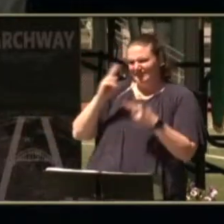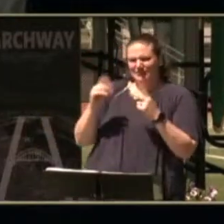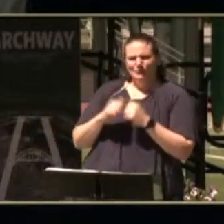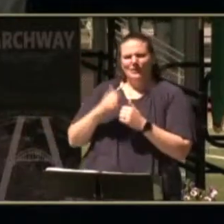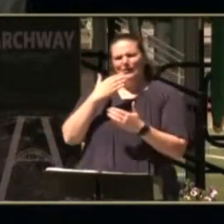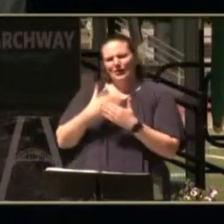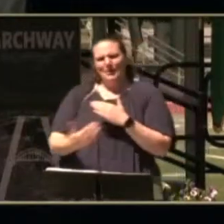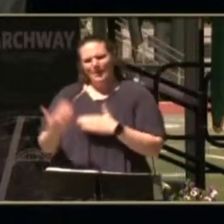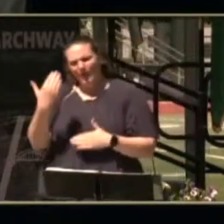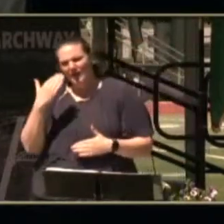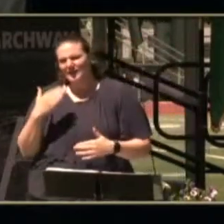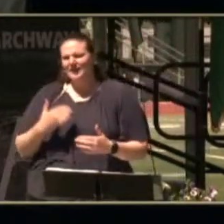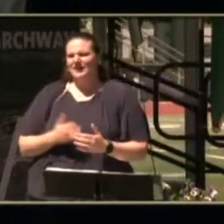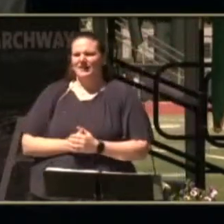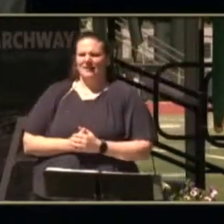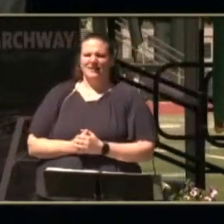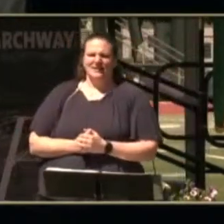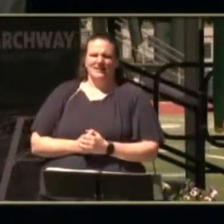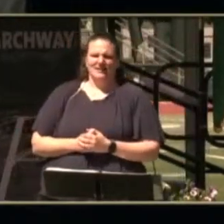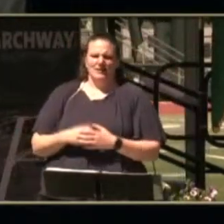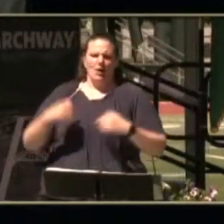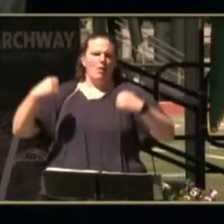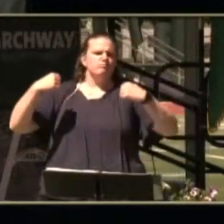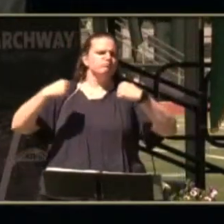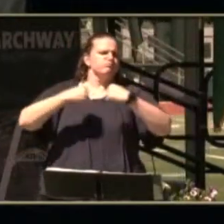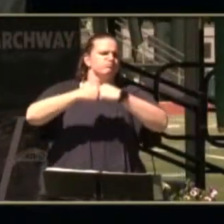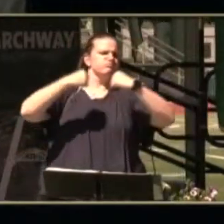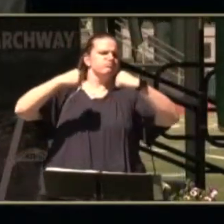good morning and a fist bump